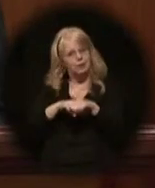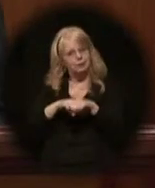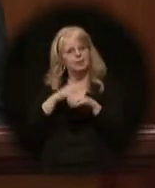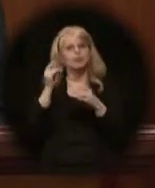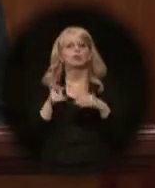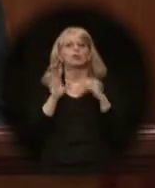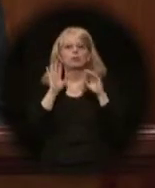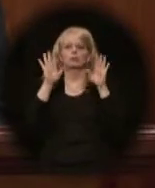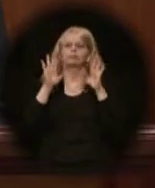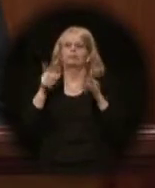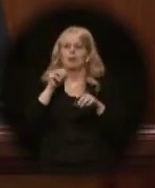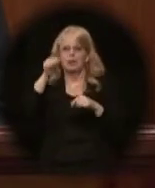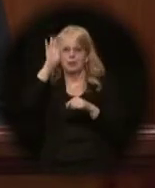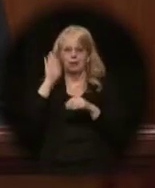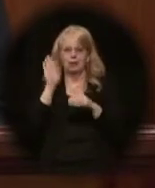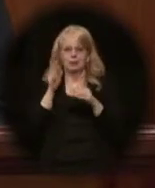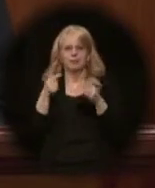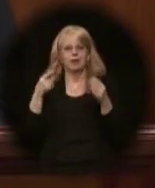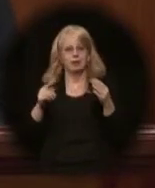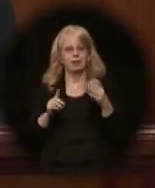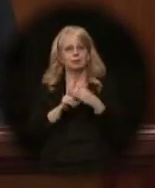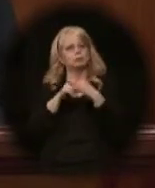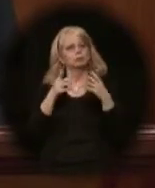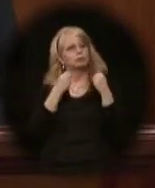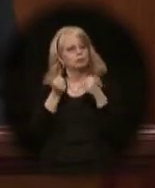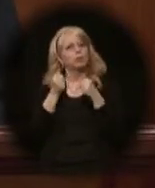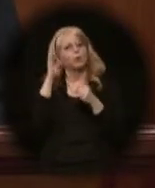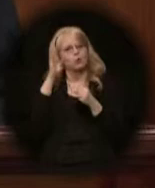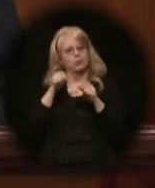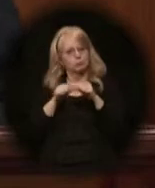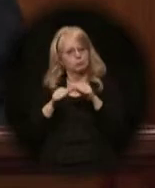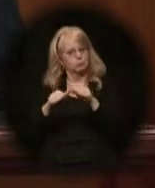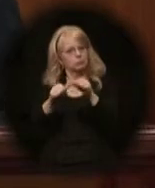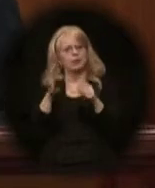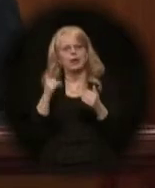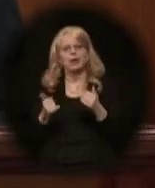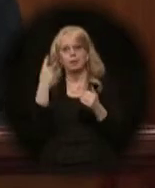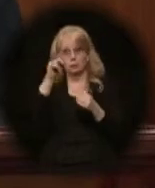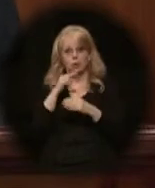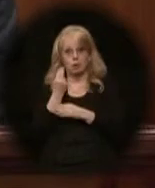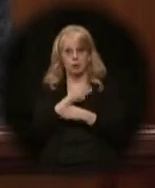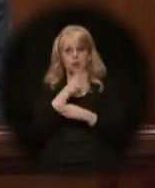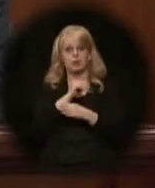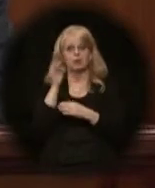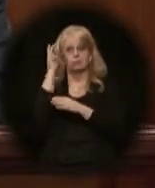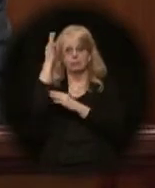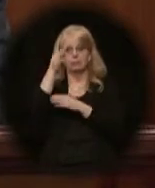Alaska Comeback is beginning, and we will make sure it continues for us and for future generations.